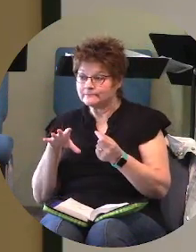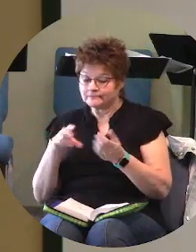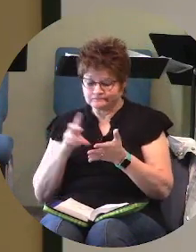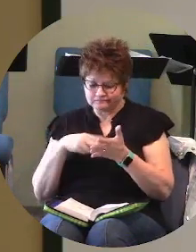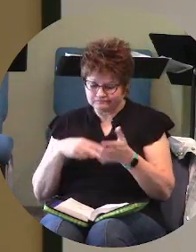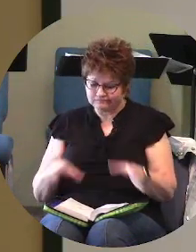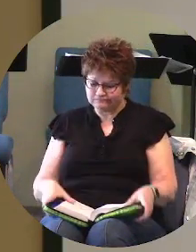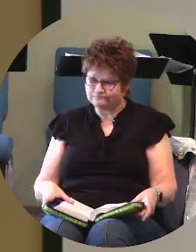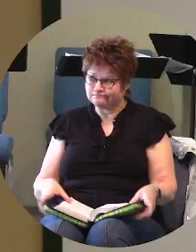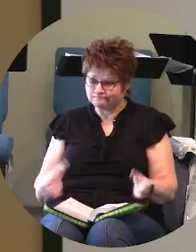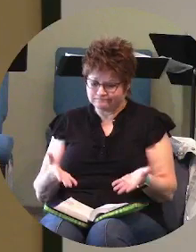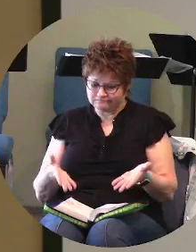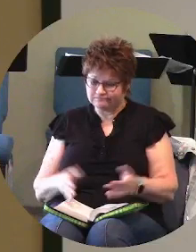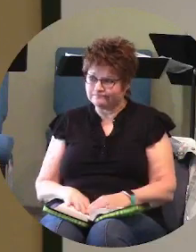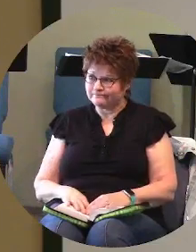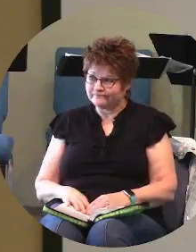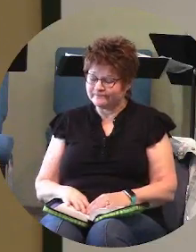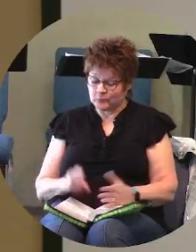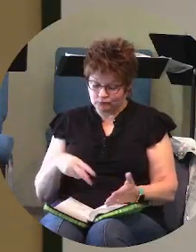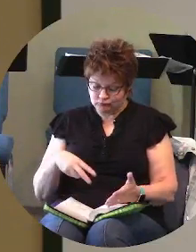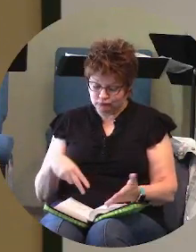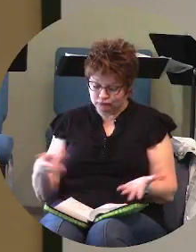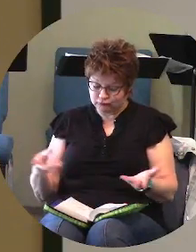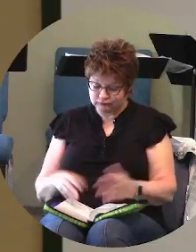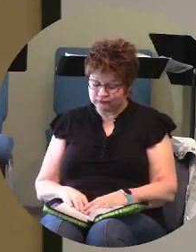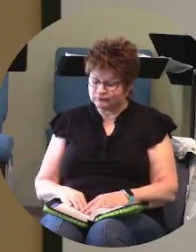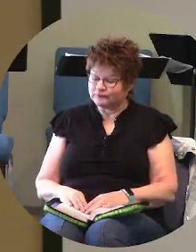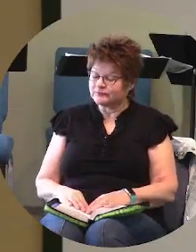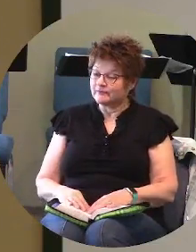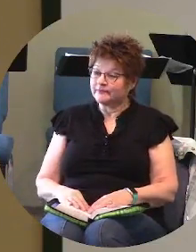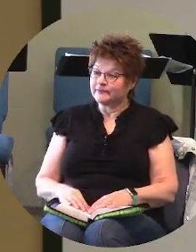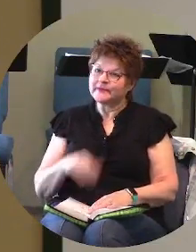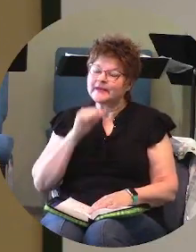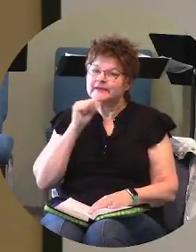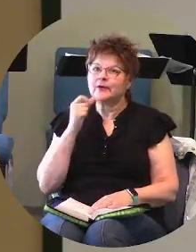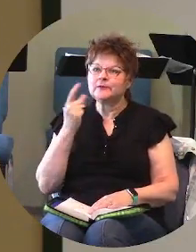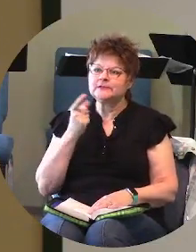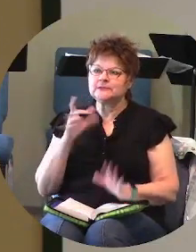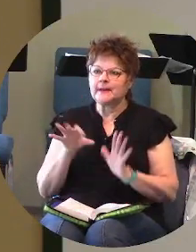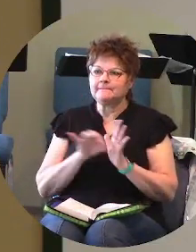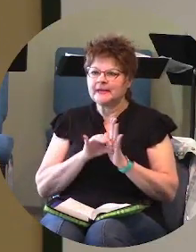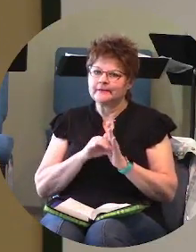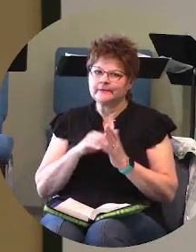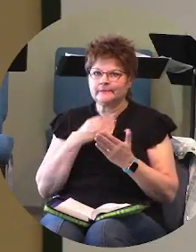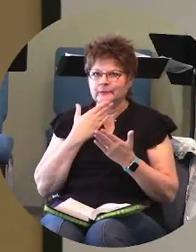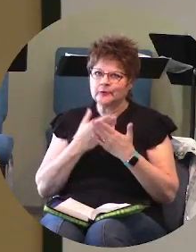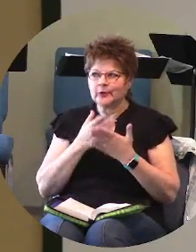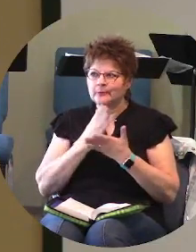just read my book and don't just pick the good parts